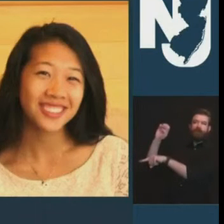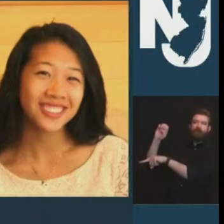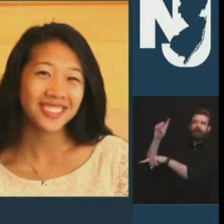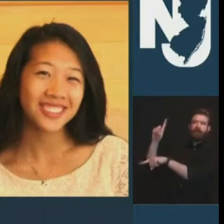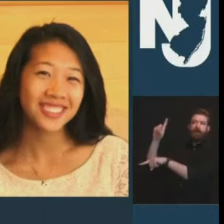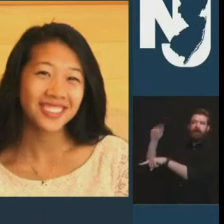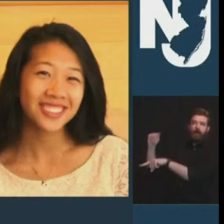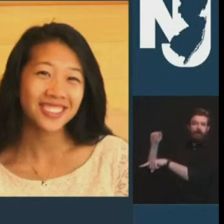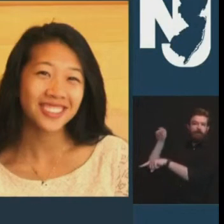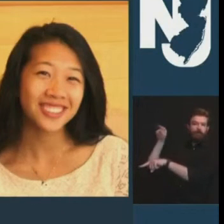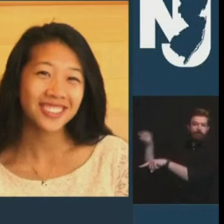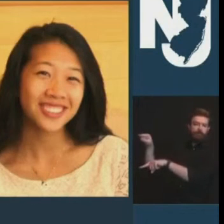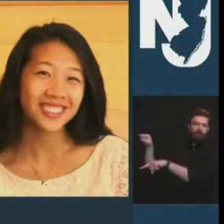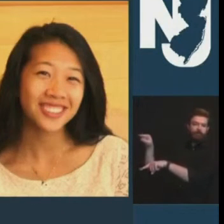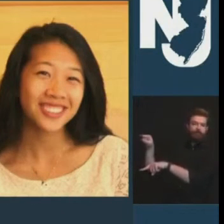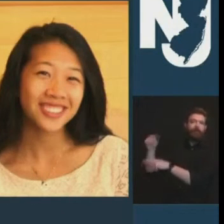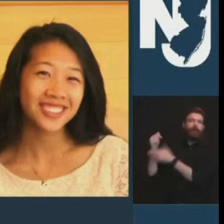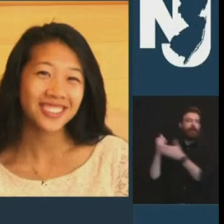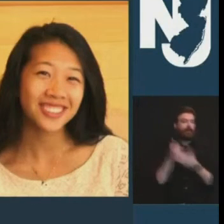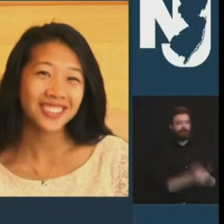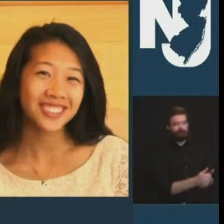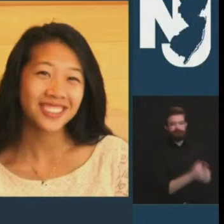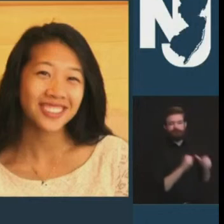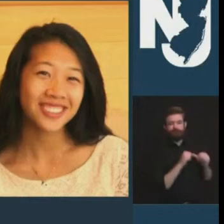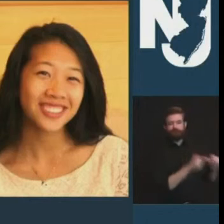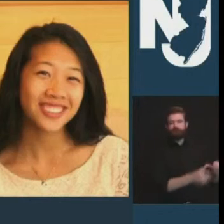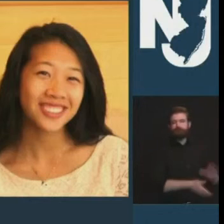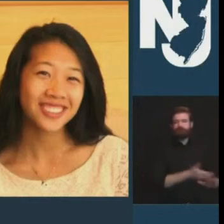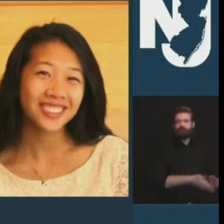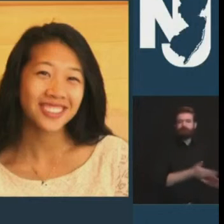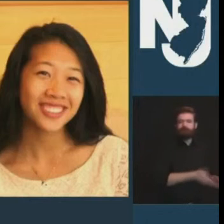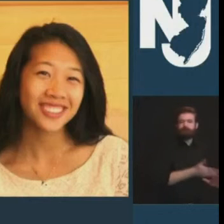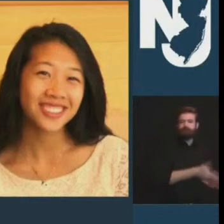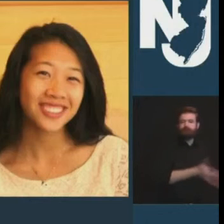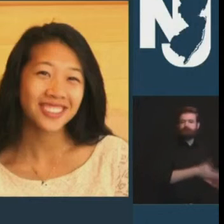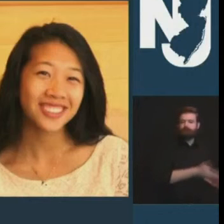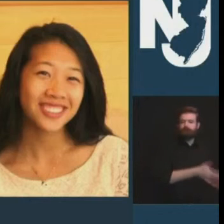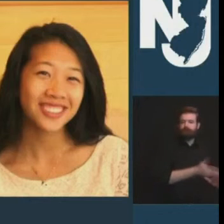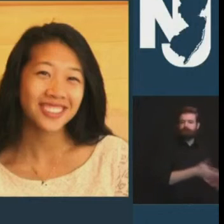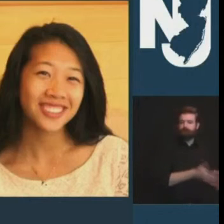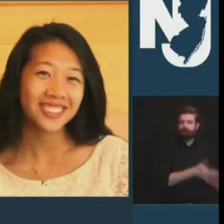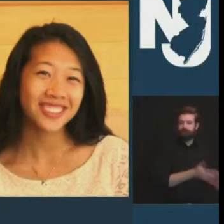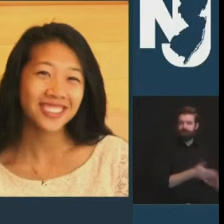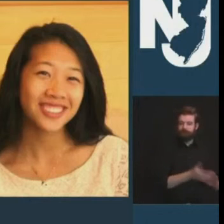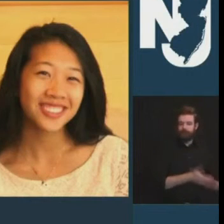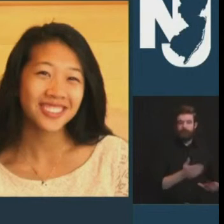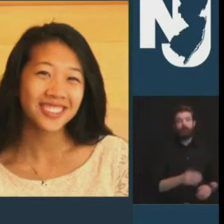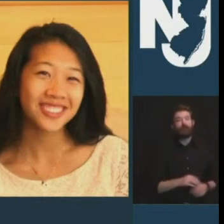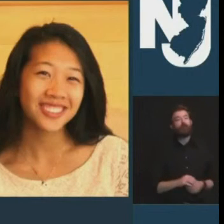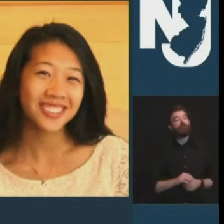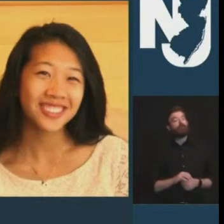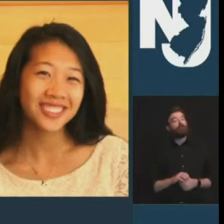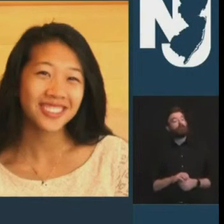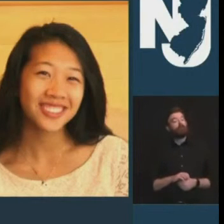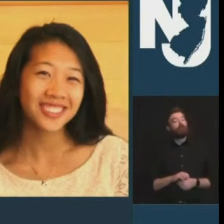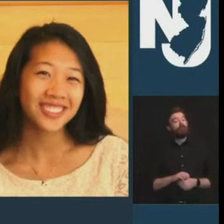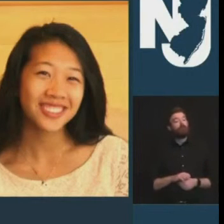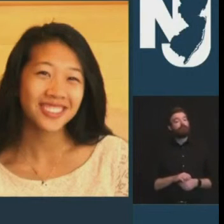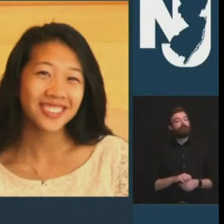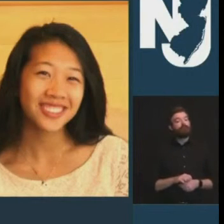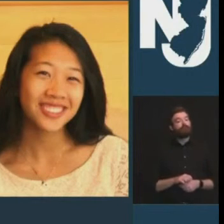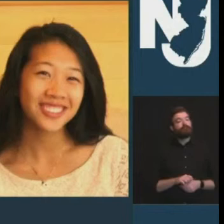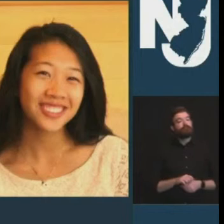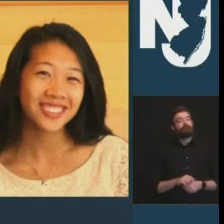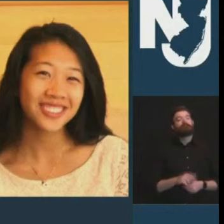stay in business rachel also reminded me that they've applied for a phase three grant as well as a middlesex county uh grant